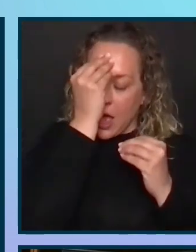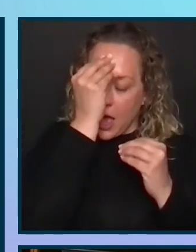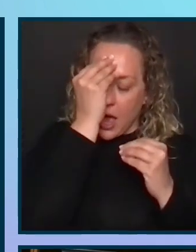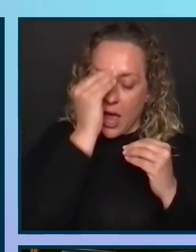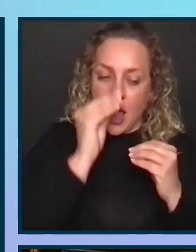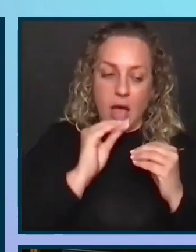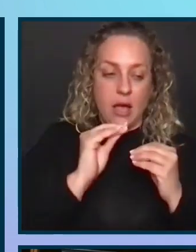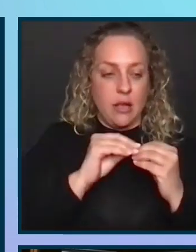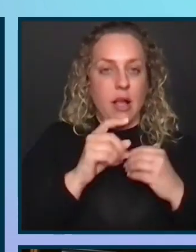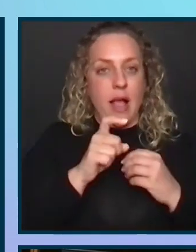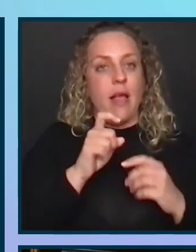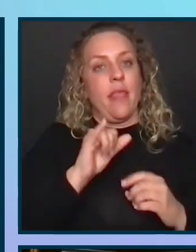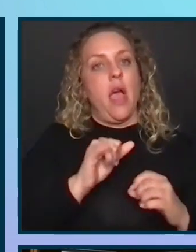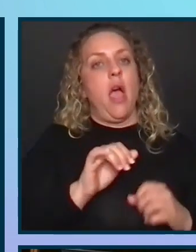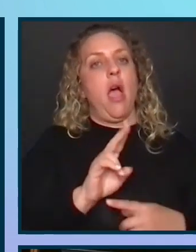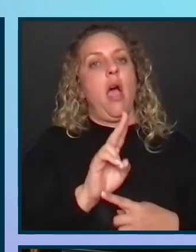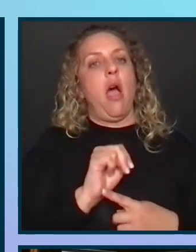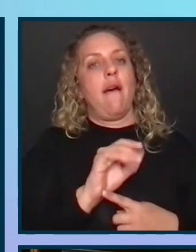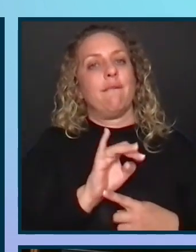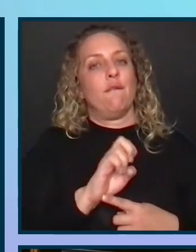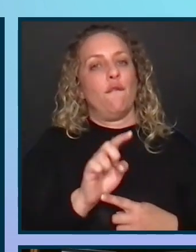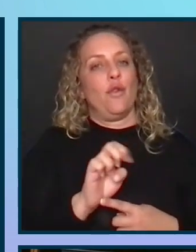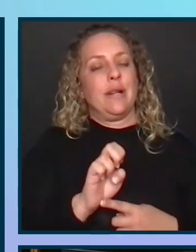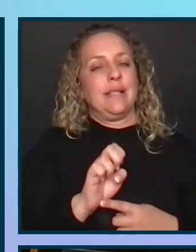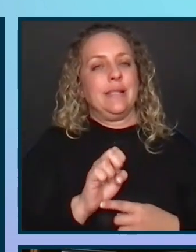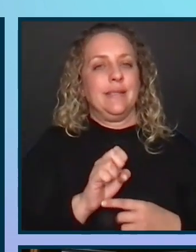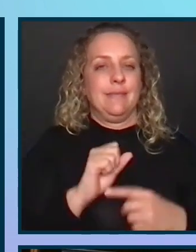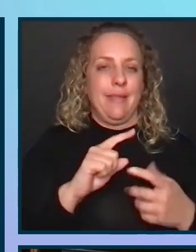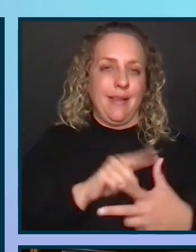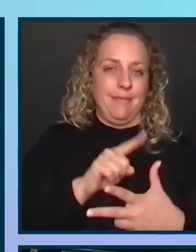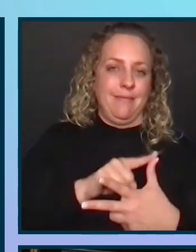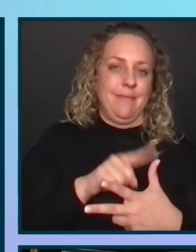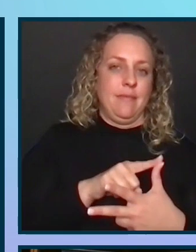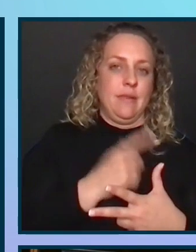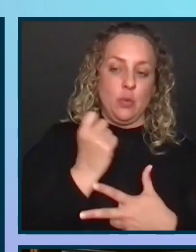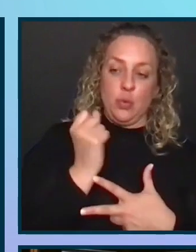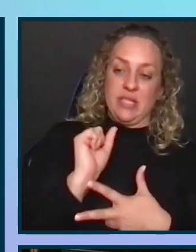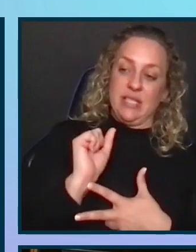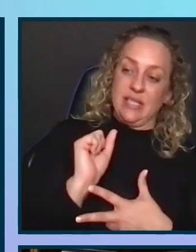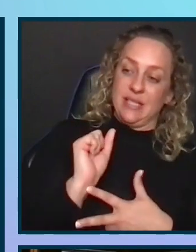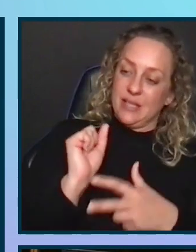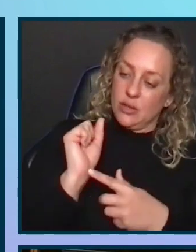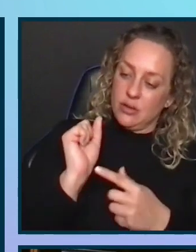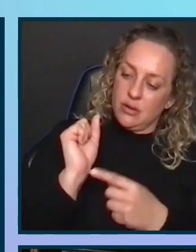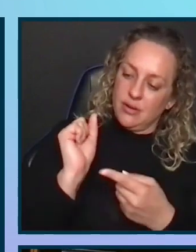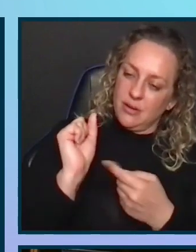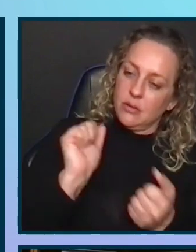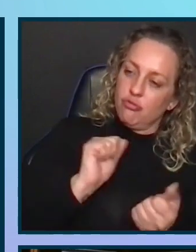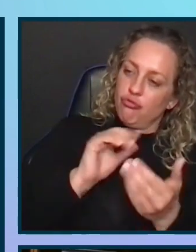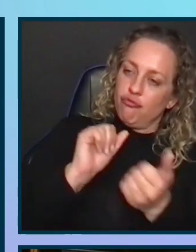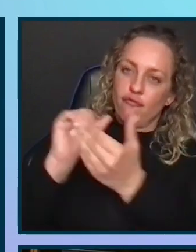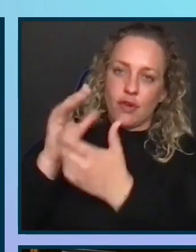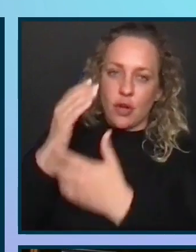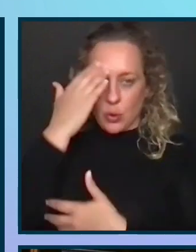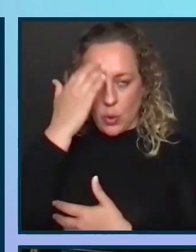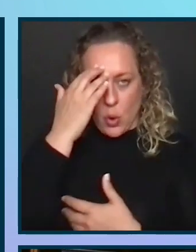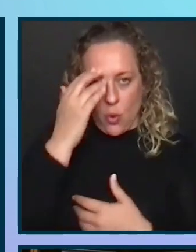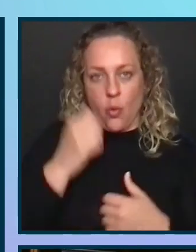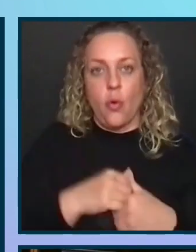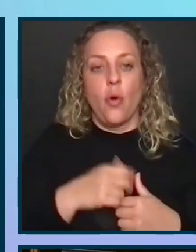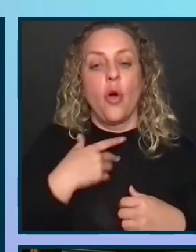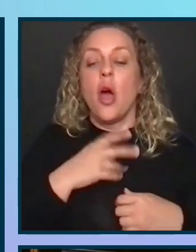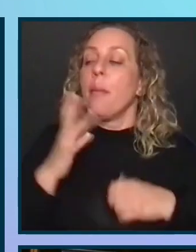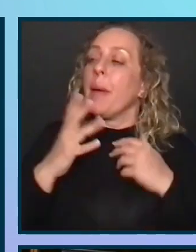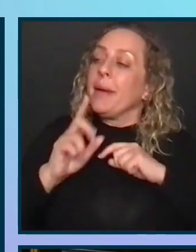unfreeze stage, as you can see. Try to anticipate where the resistance might happen and address those things up front. You might survey the